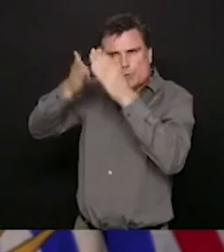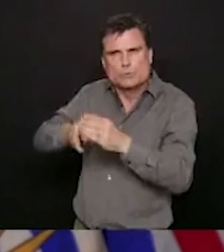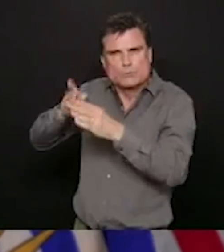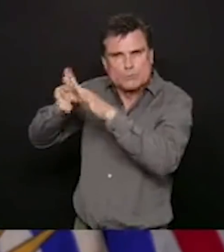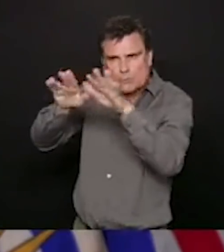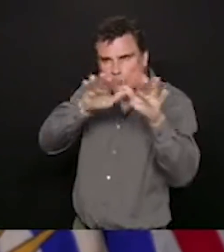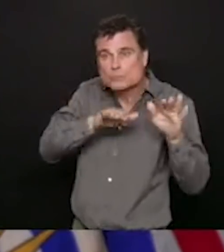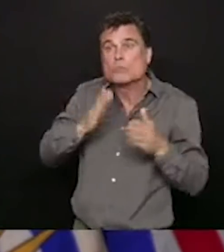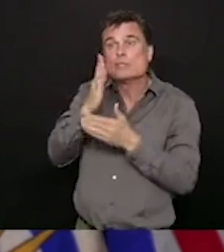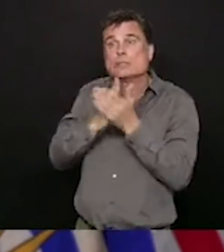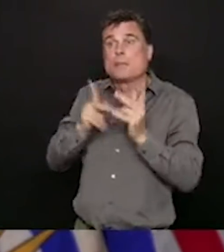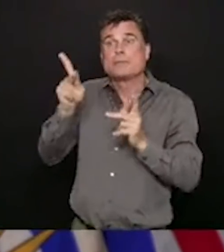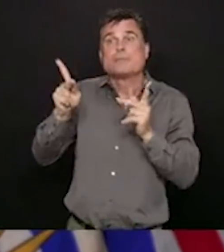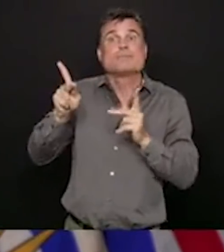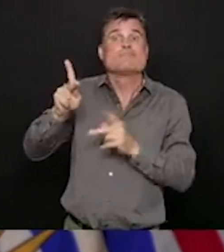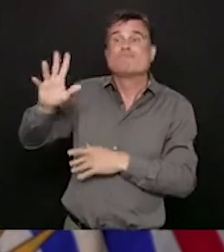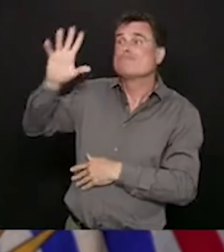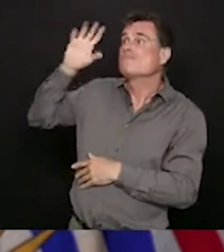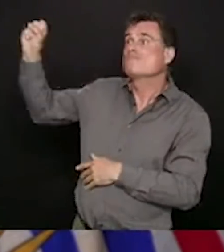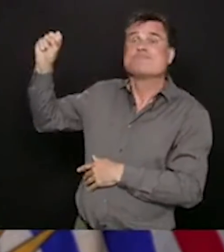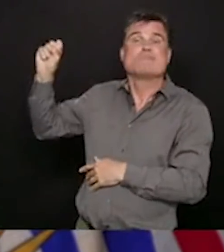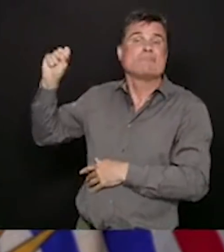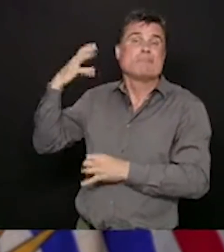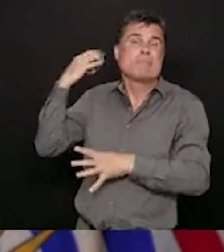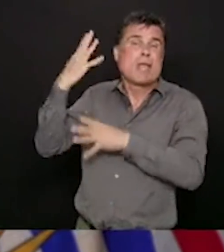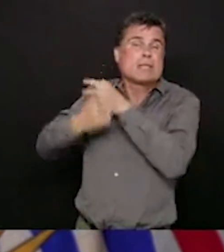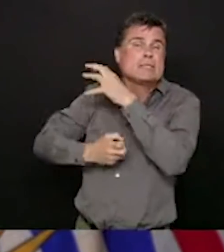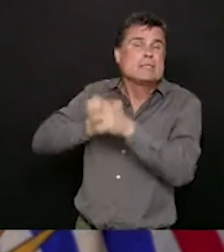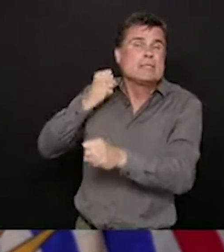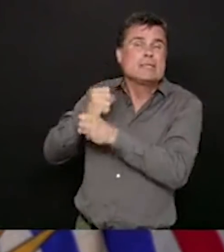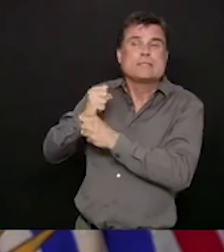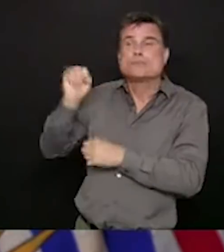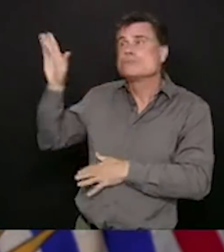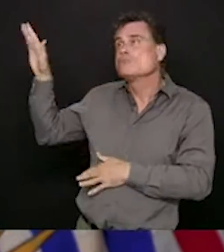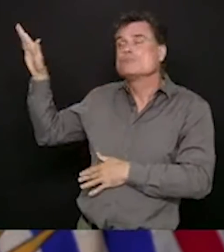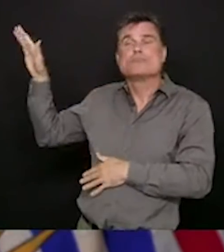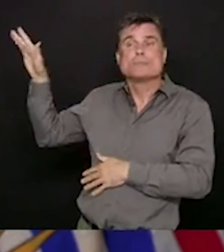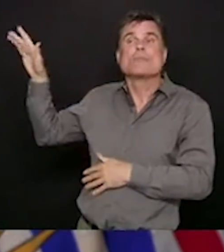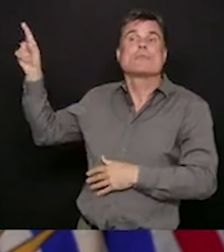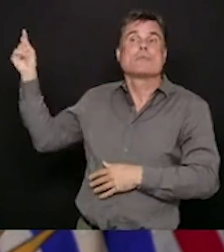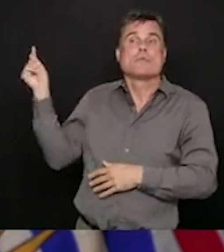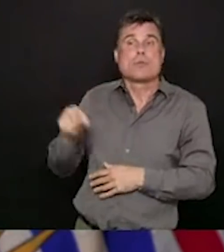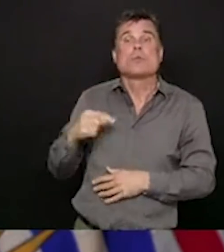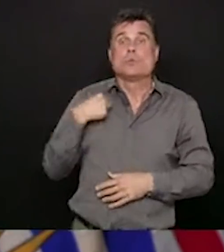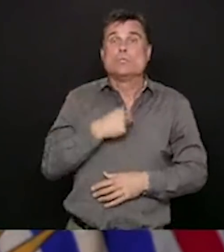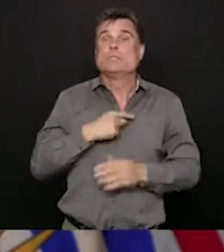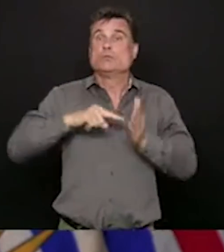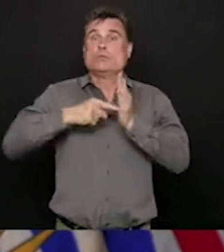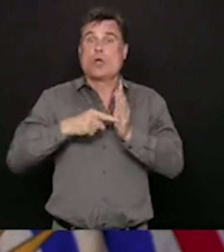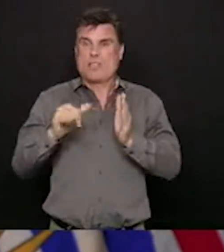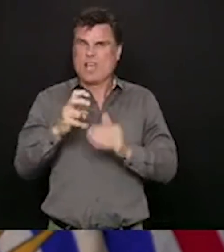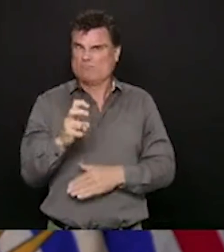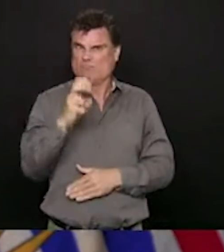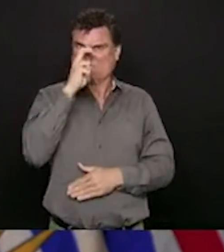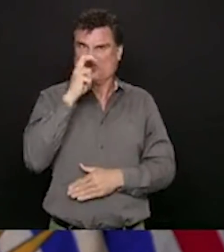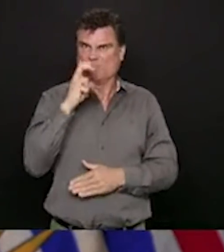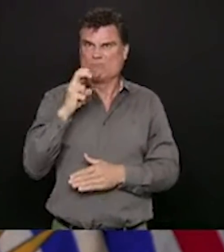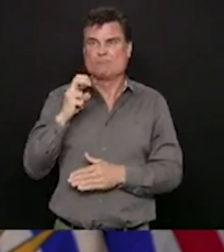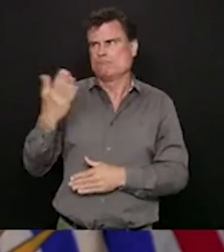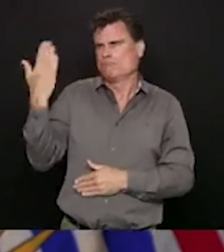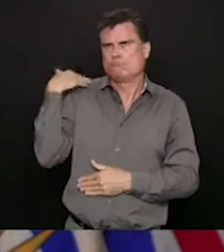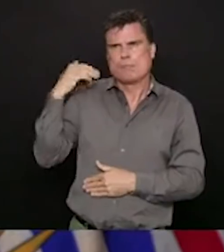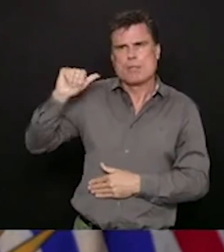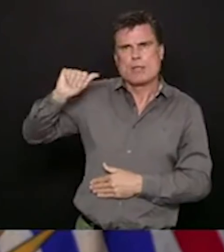started this on April 10th, we reviewed and helped people detail